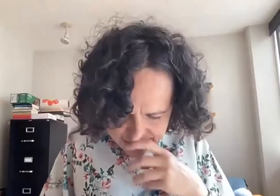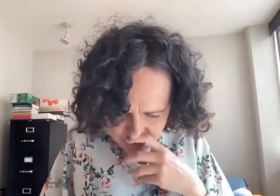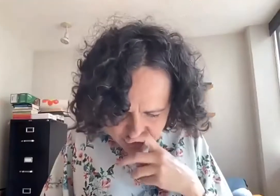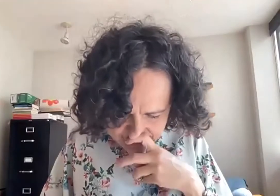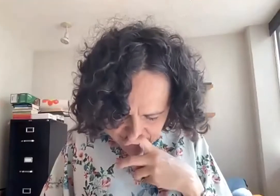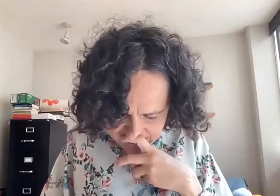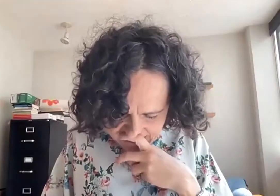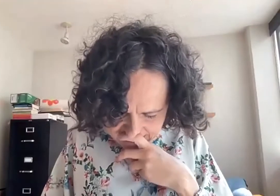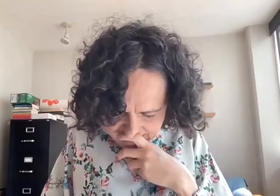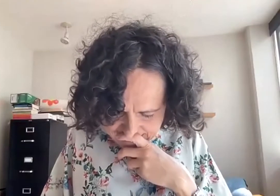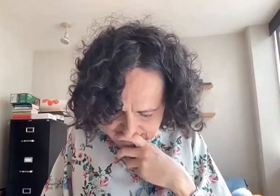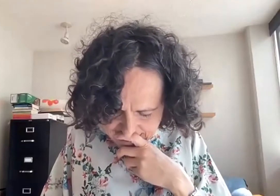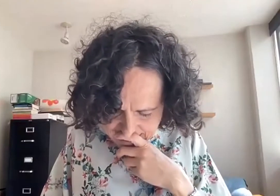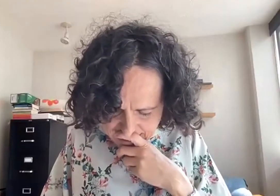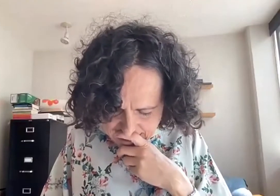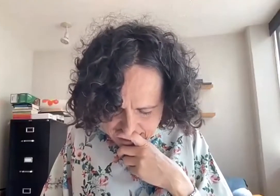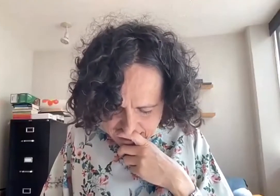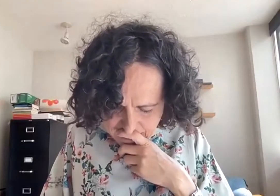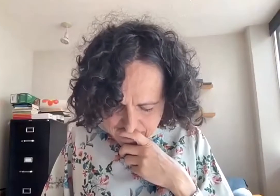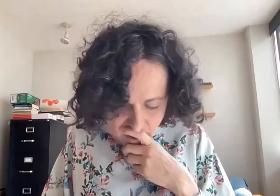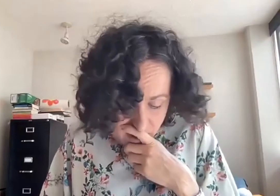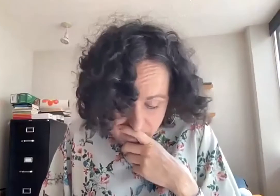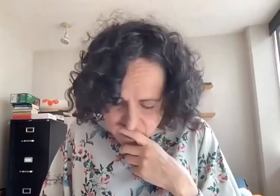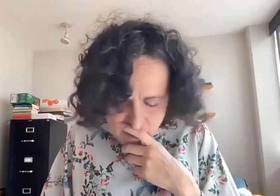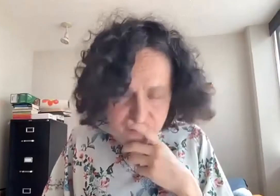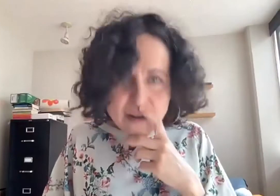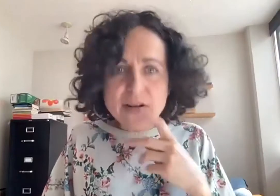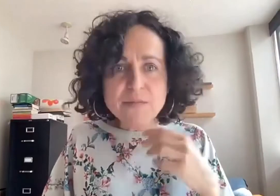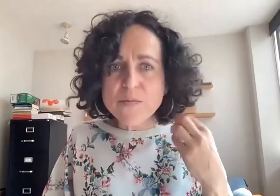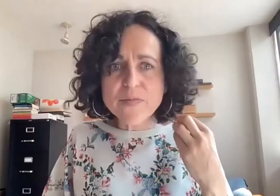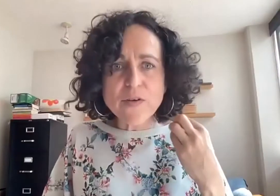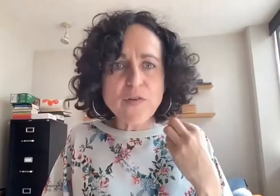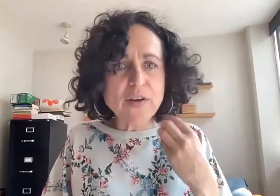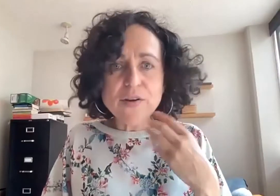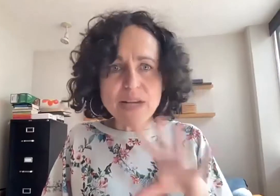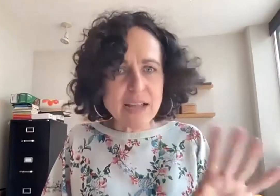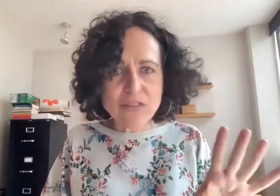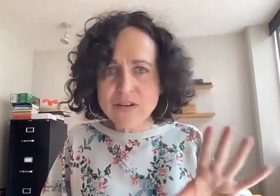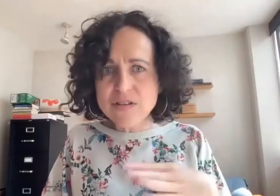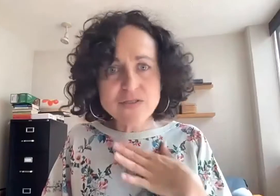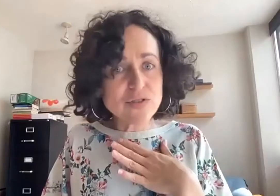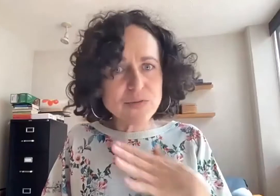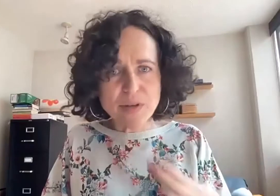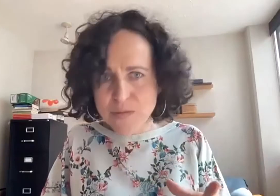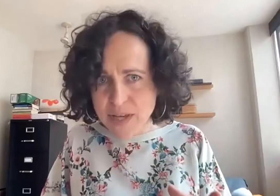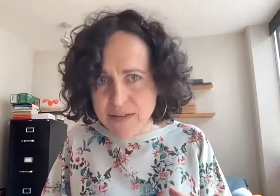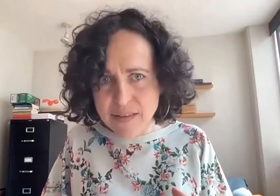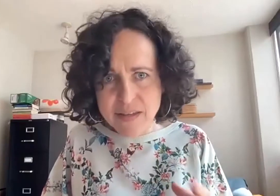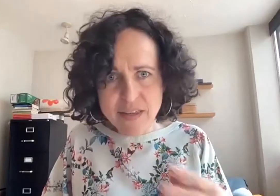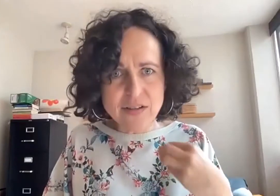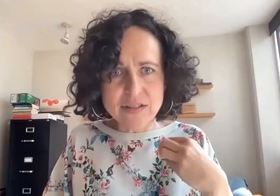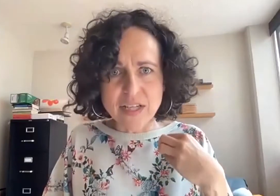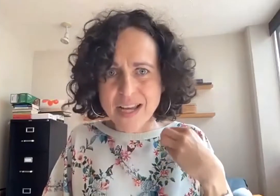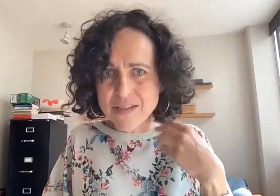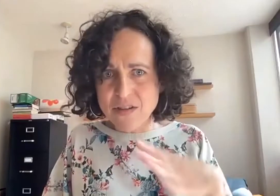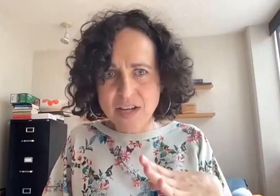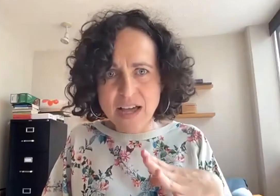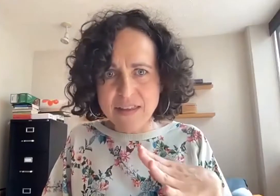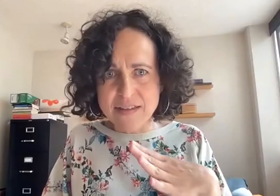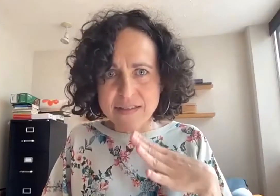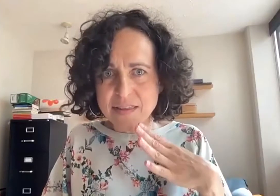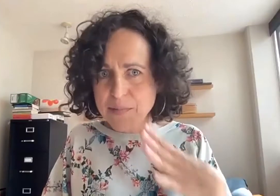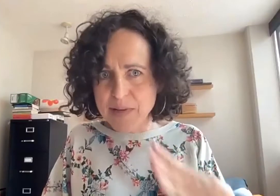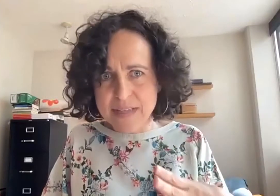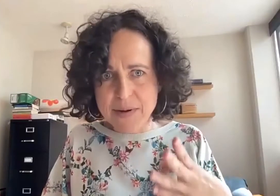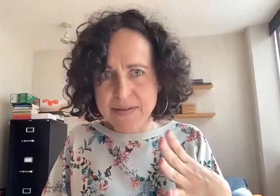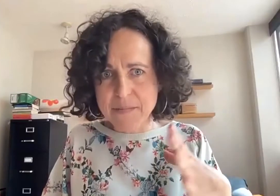the population. So that's why these quizzes were important, but they were not mandatory. They were not